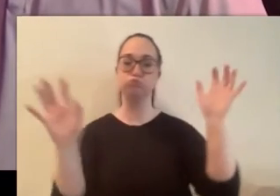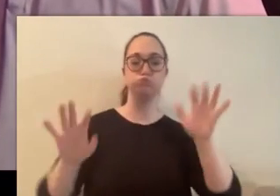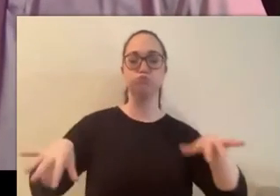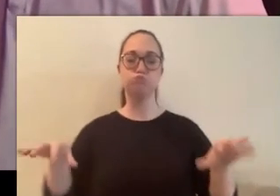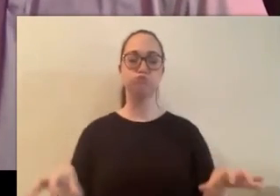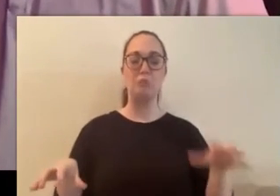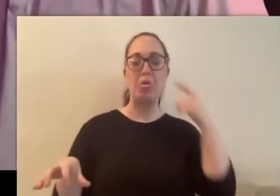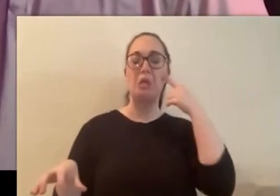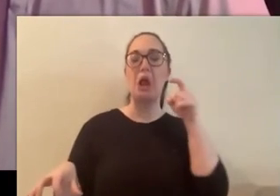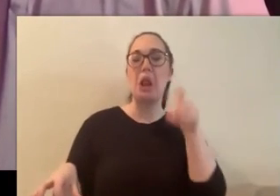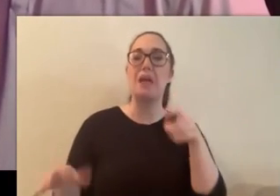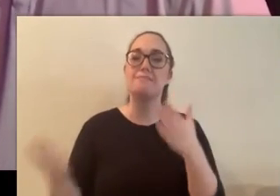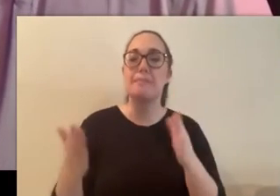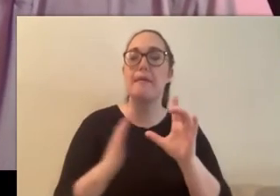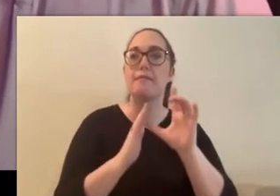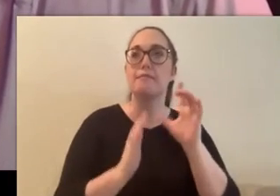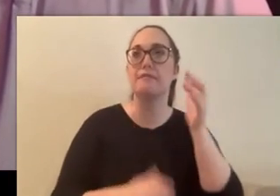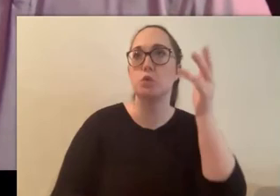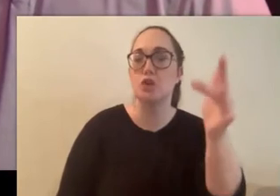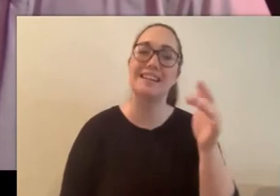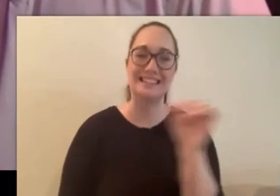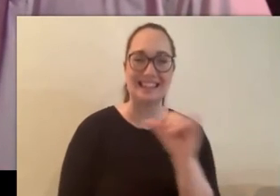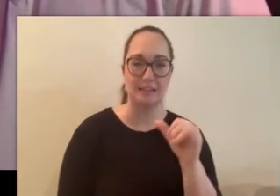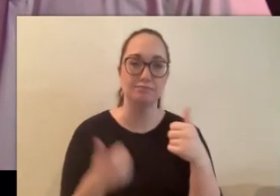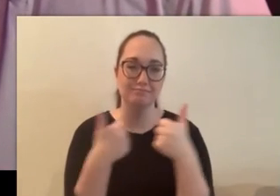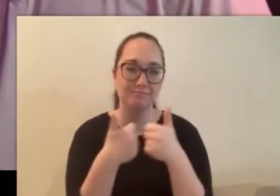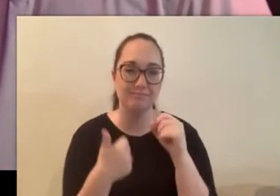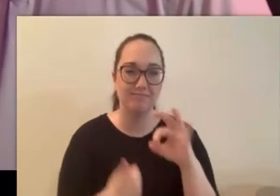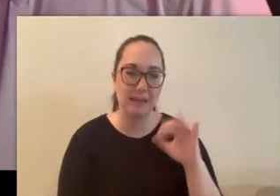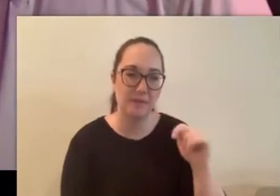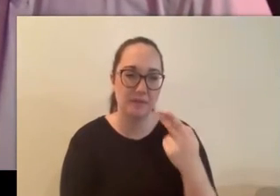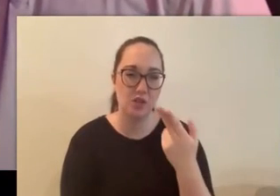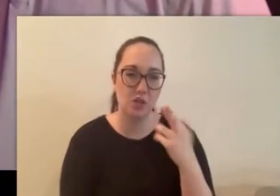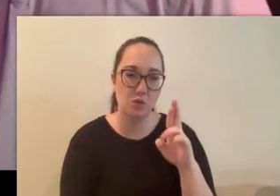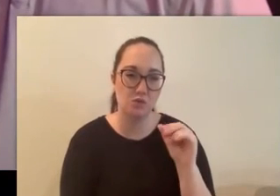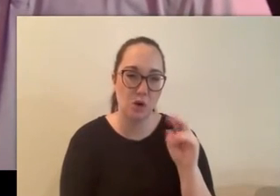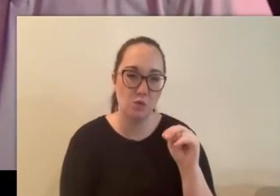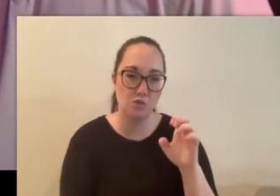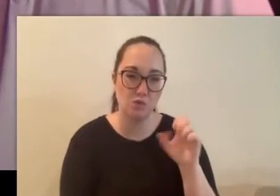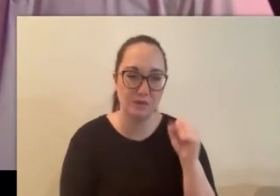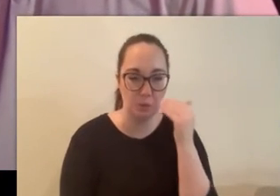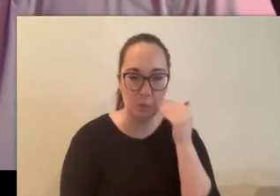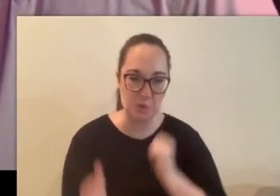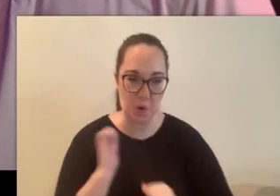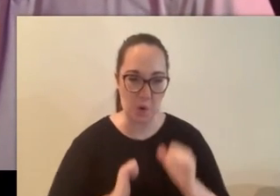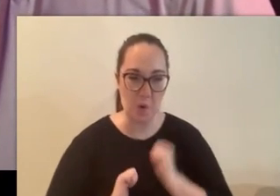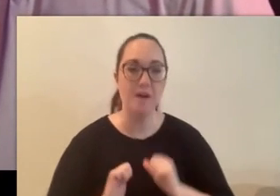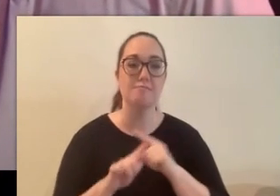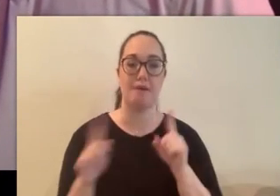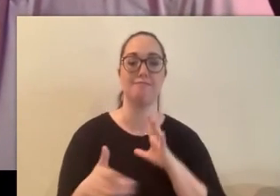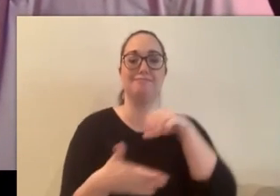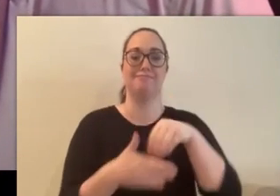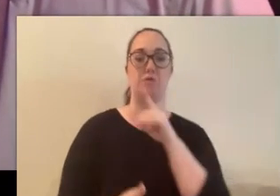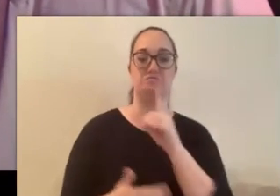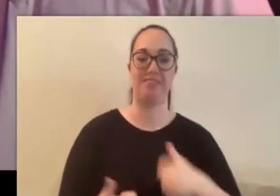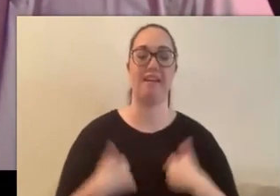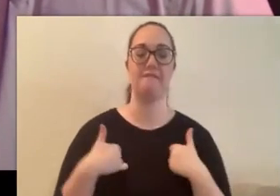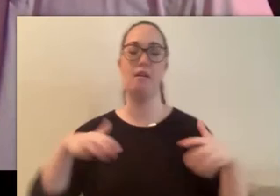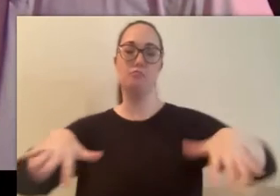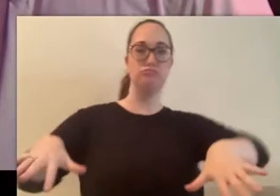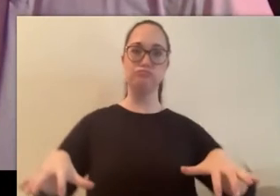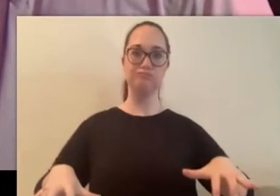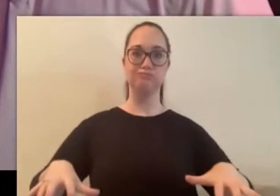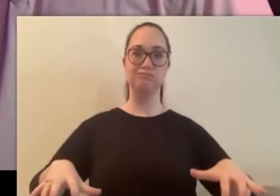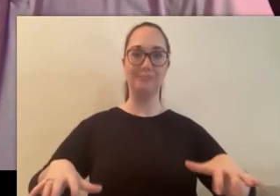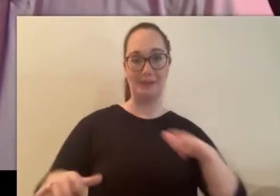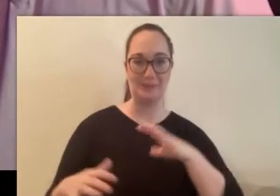just it was a game of thrones but halloween style it was it was it was pretty cool um wow yeah that was cool uh the other announcement that we have is thanks